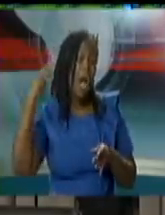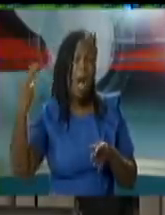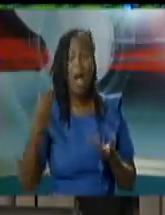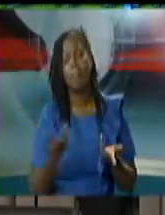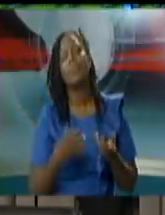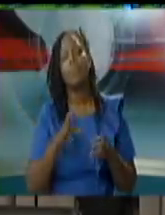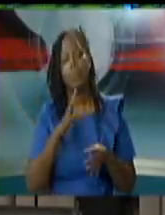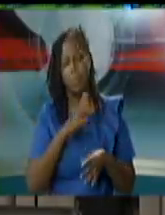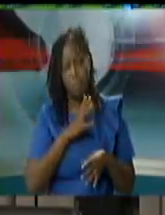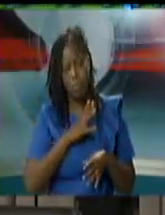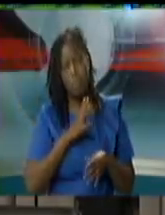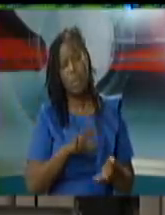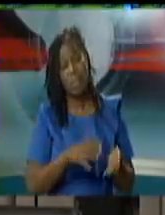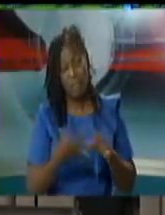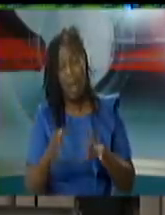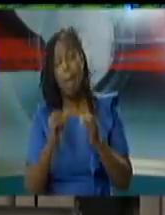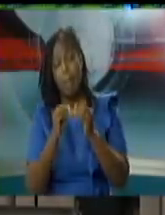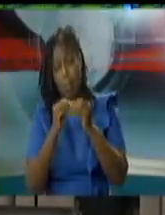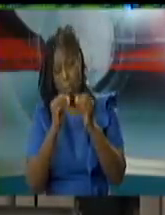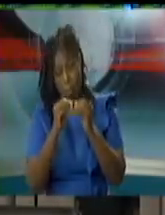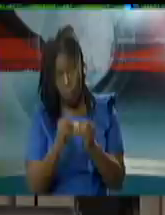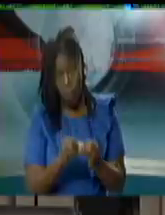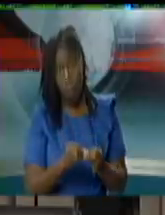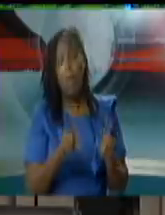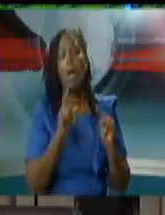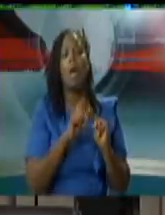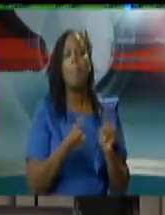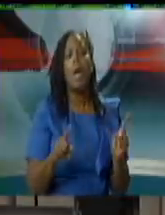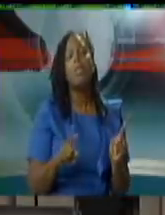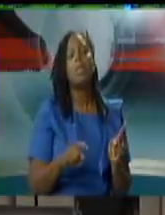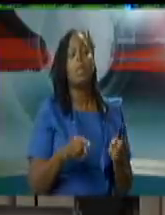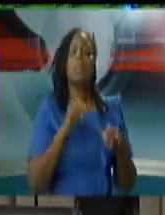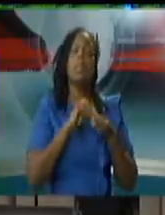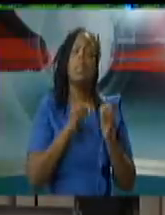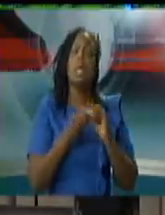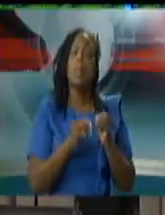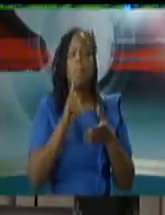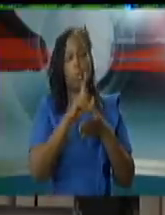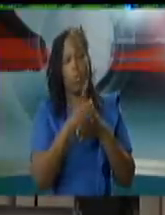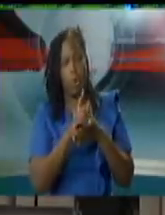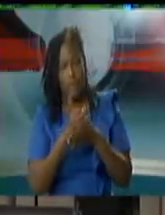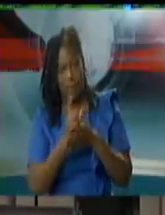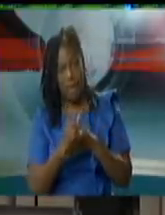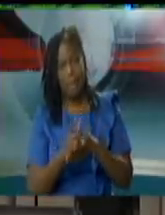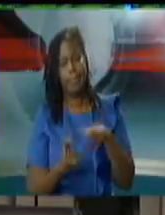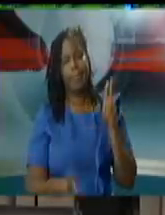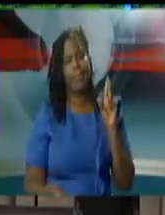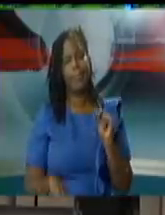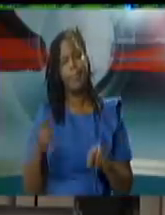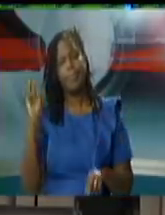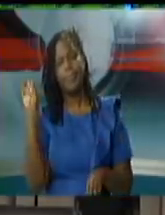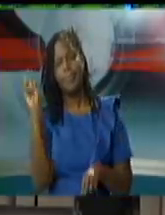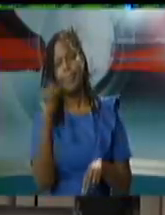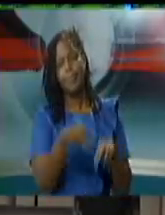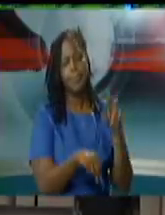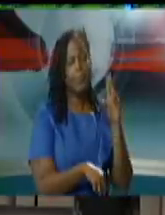case loads as your denominator denominator to divide your deaths by it is not realistic